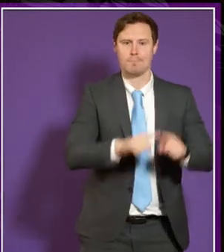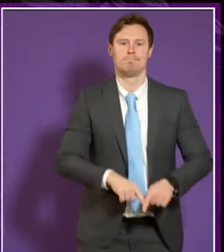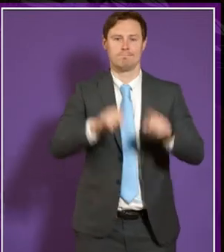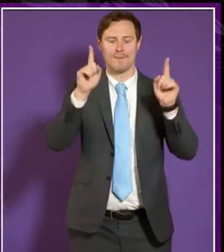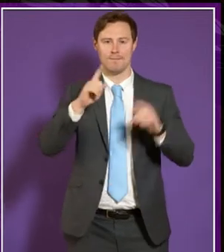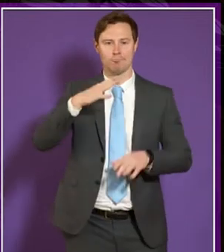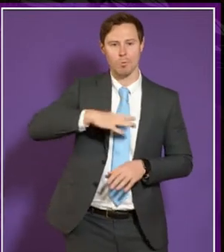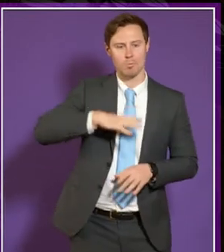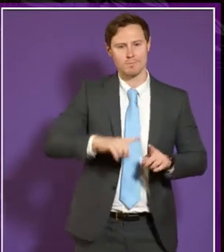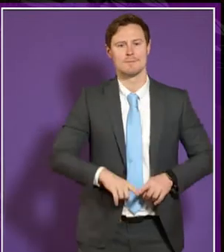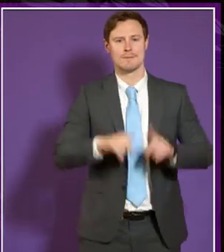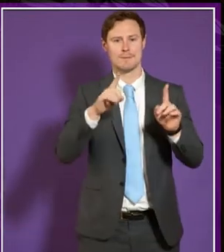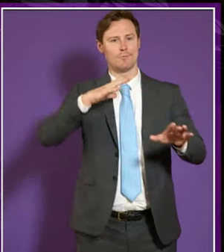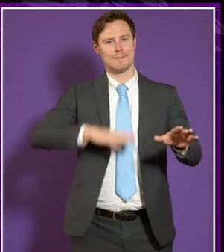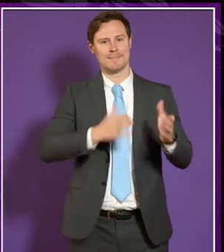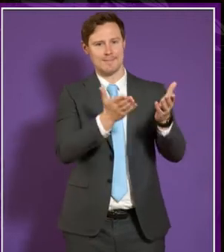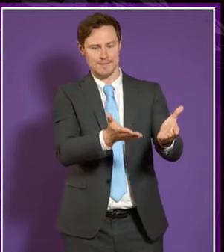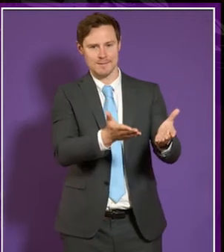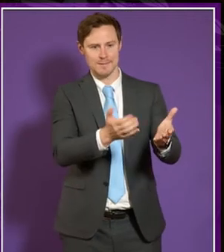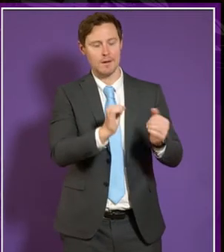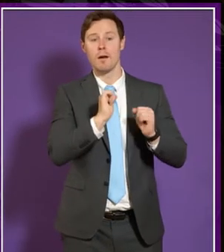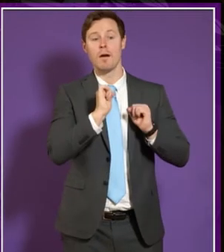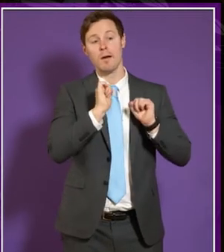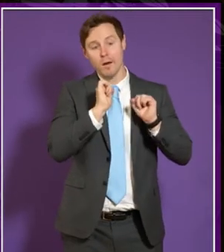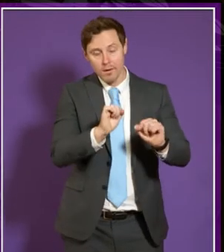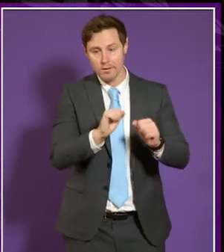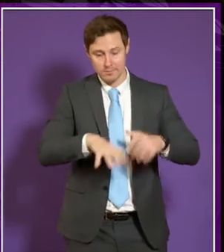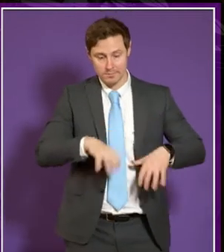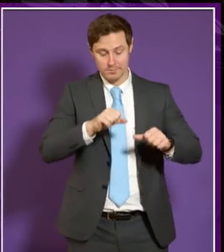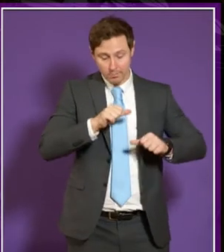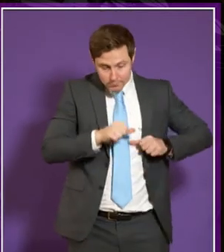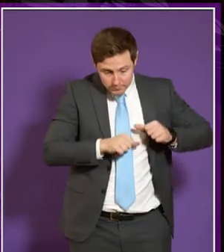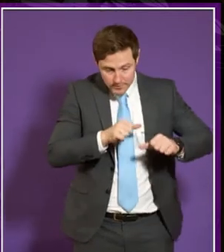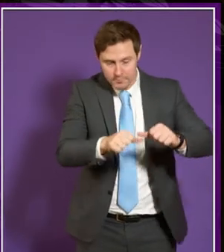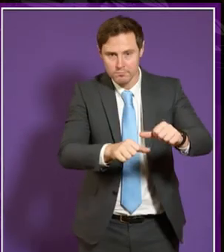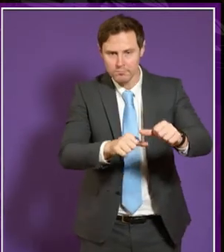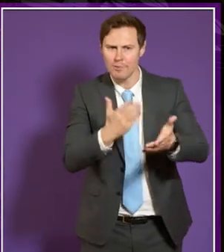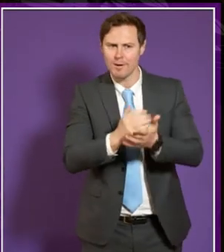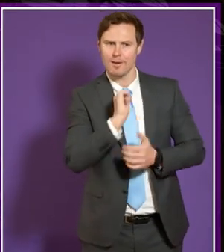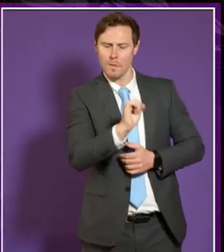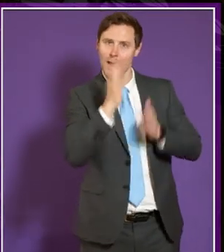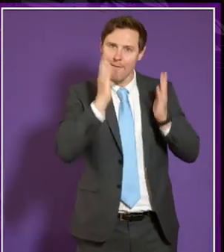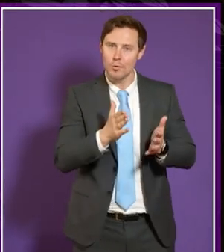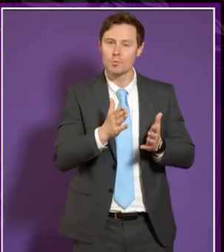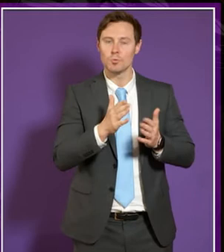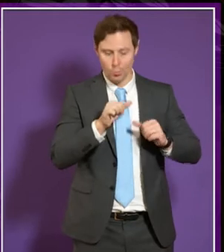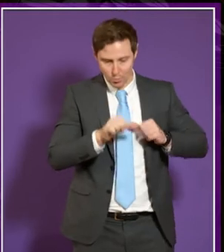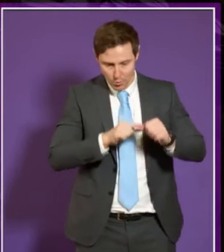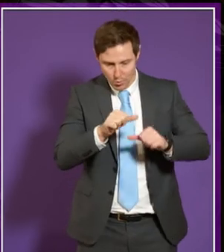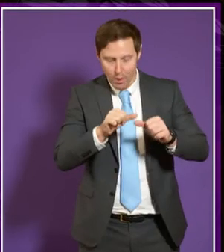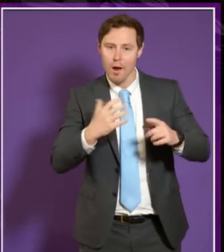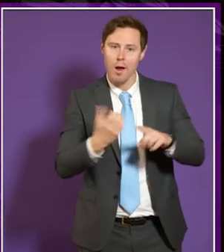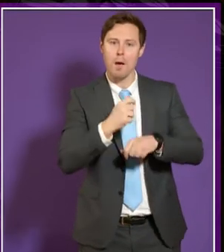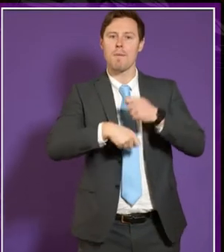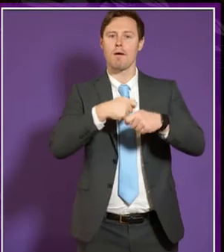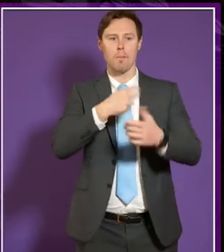different requirements that um the steps that and essentially the steps that they have to go through in order to become